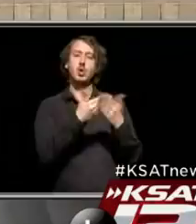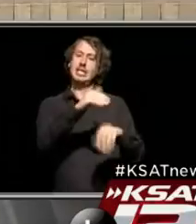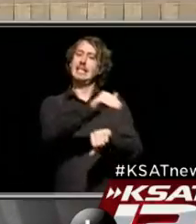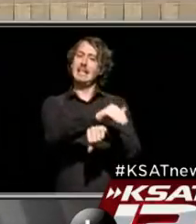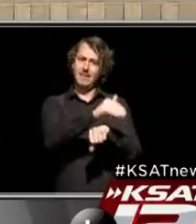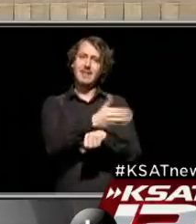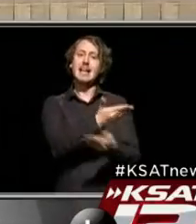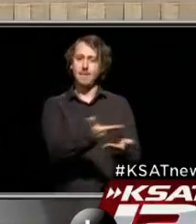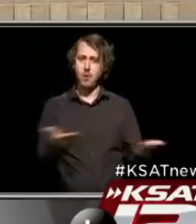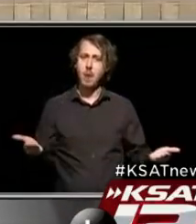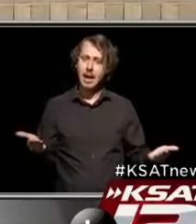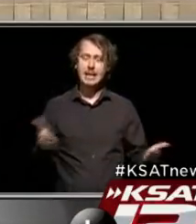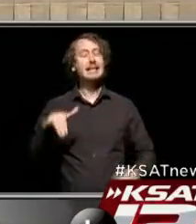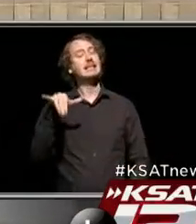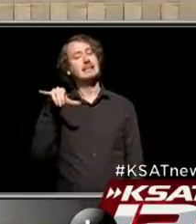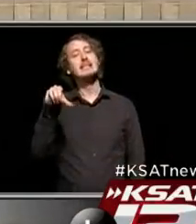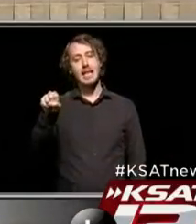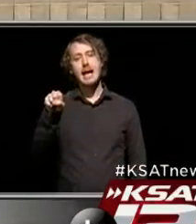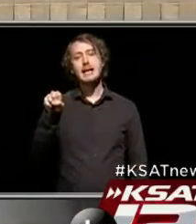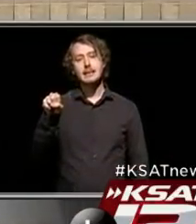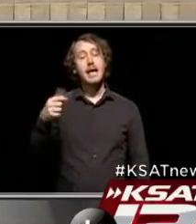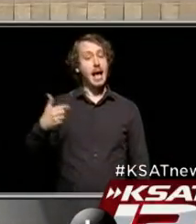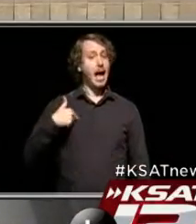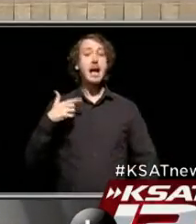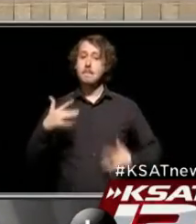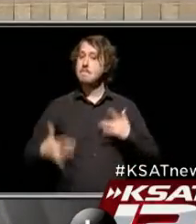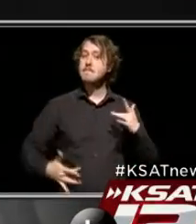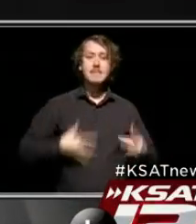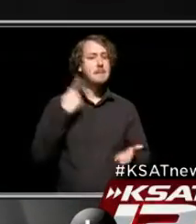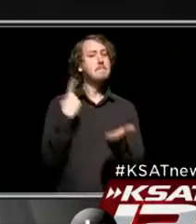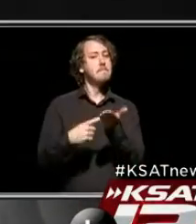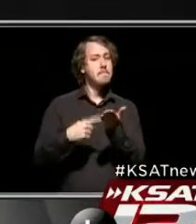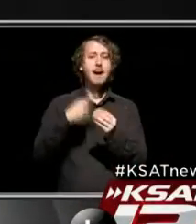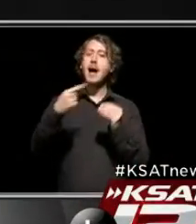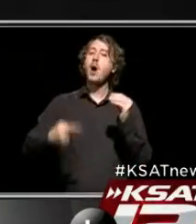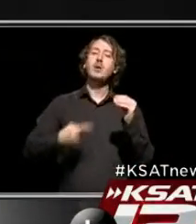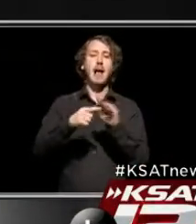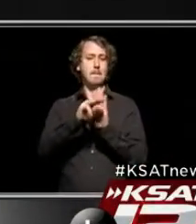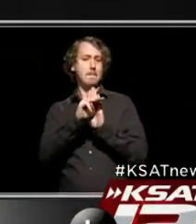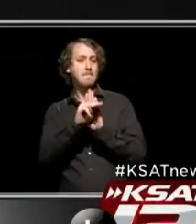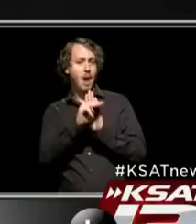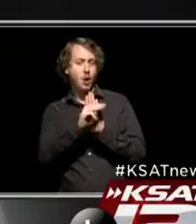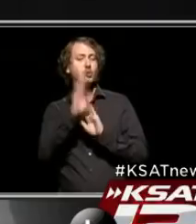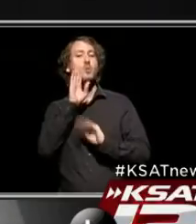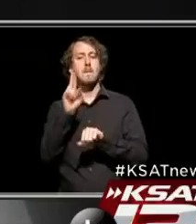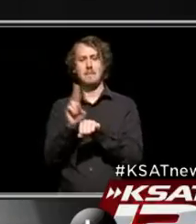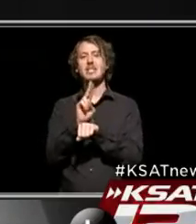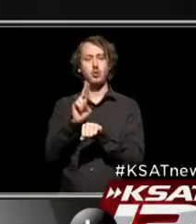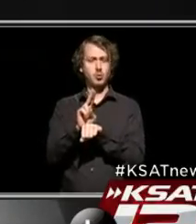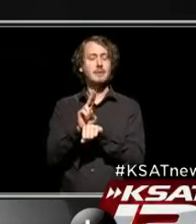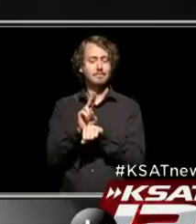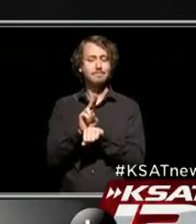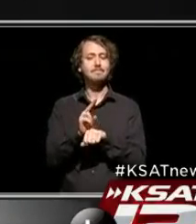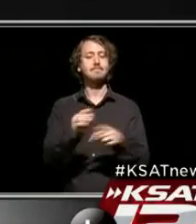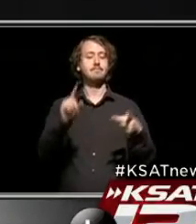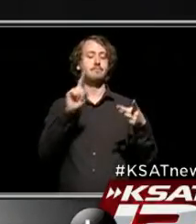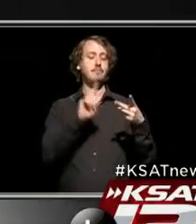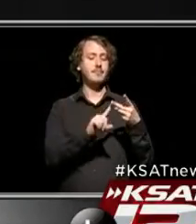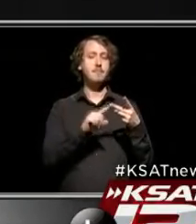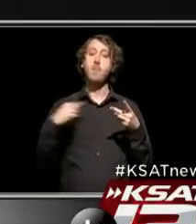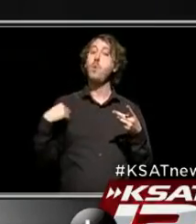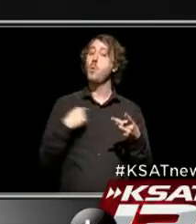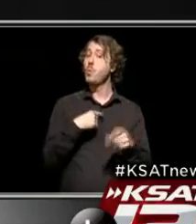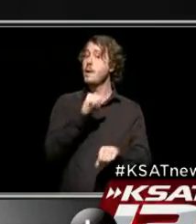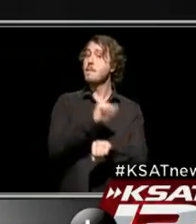everybody. Yes, I do. I'm excited to talk about the models that we'll be using. We have been